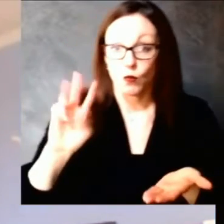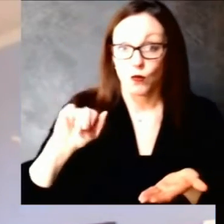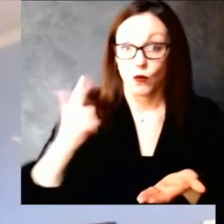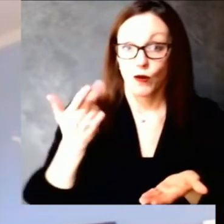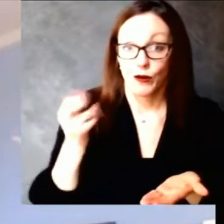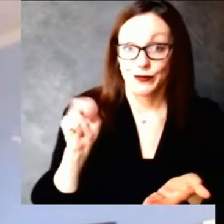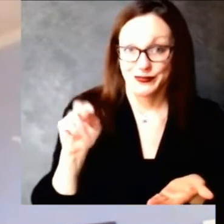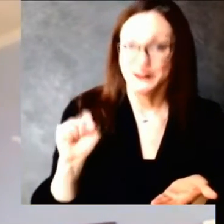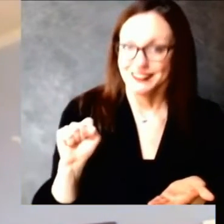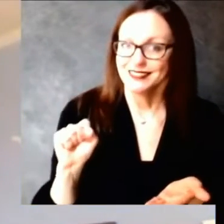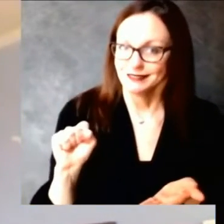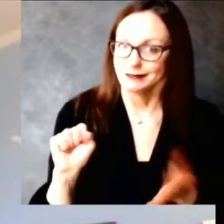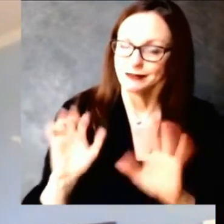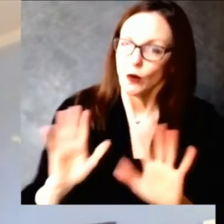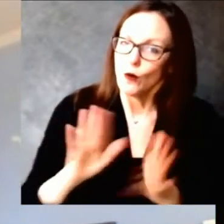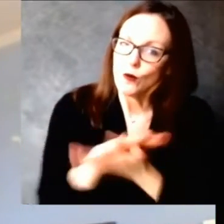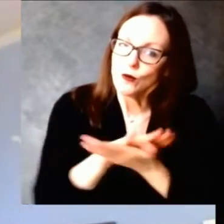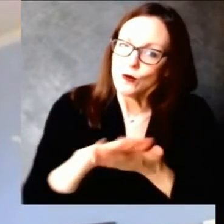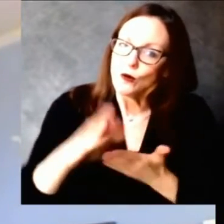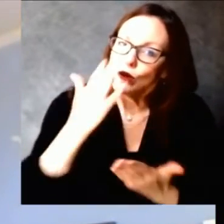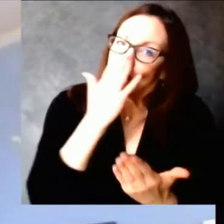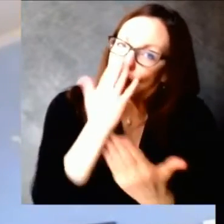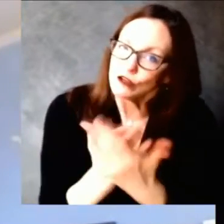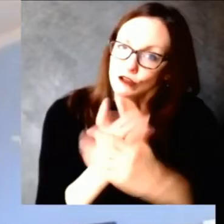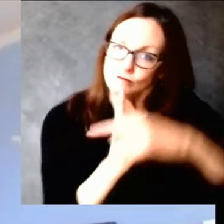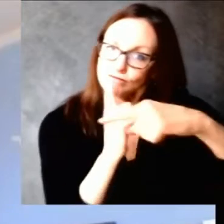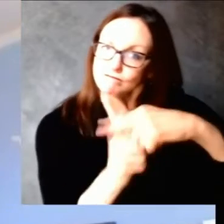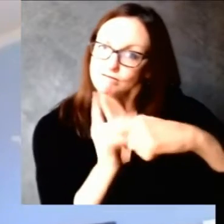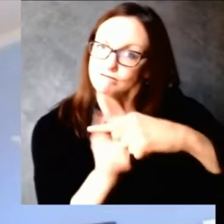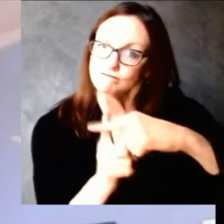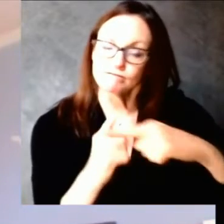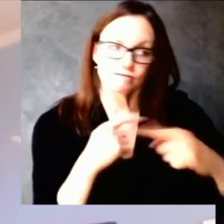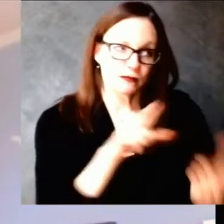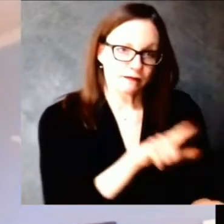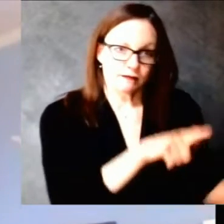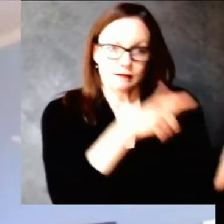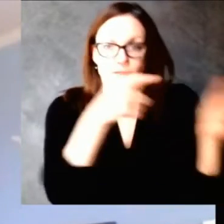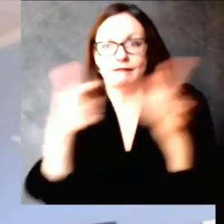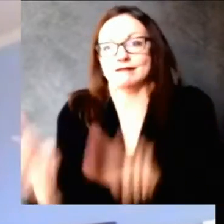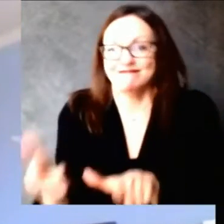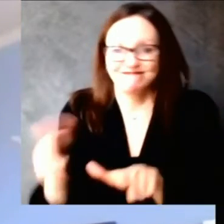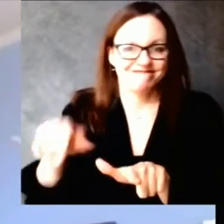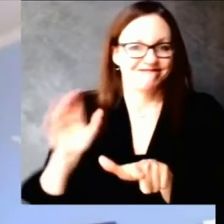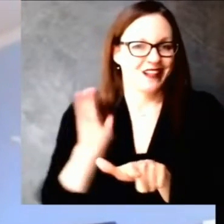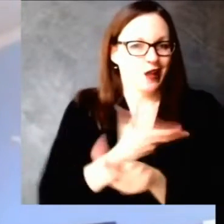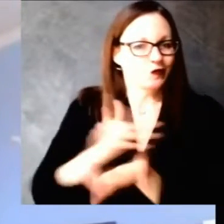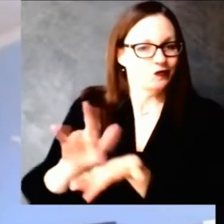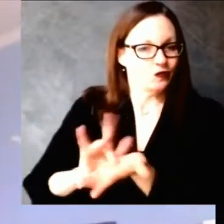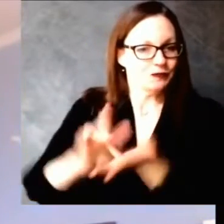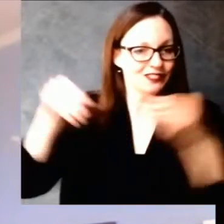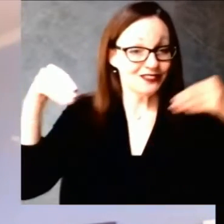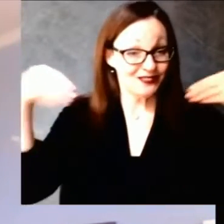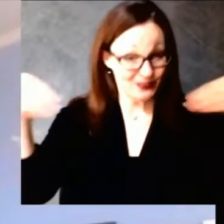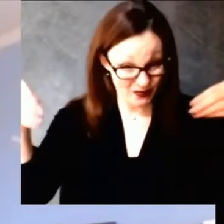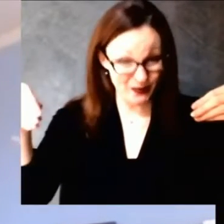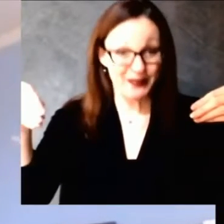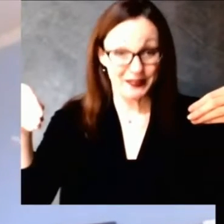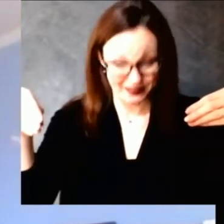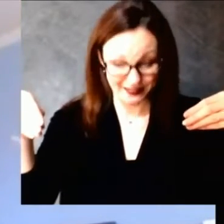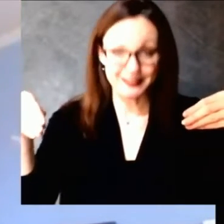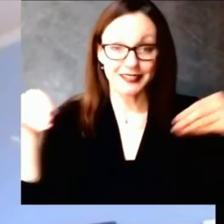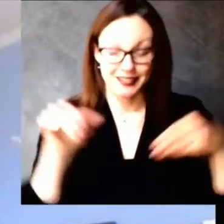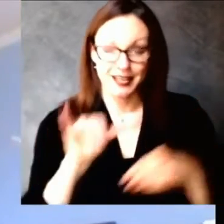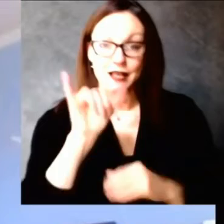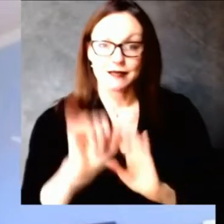out of the state allocation, so this is in addition to our state allocation, so we have additional doses, and that this program will